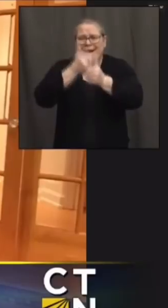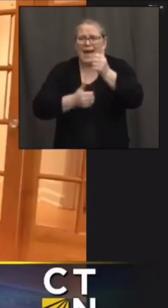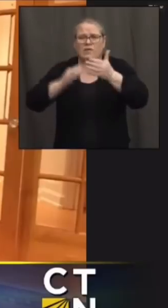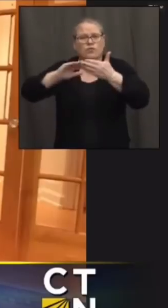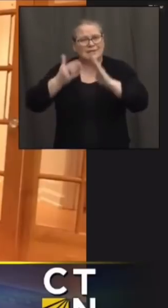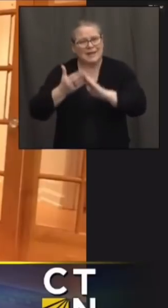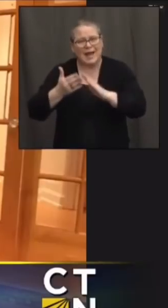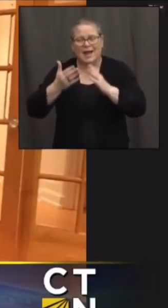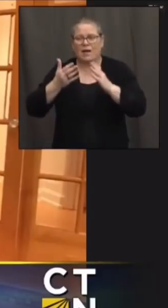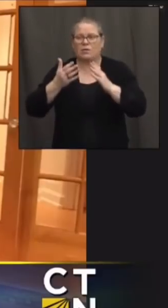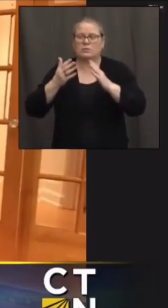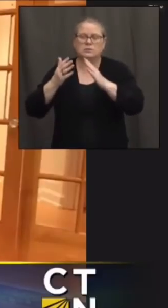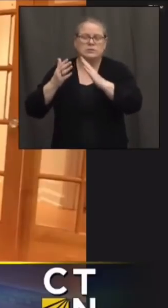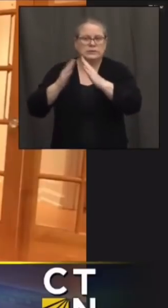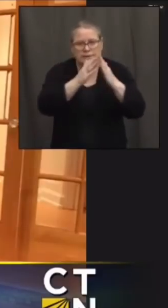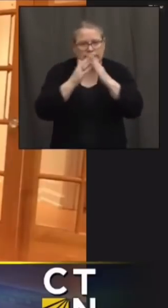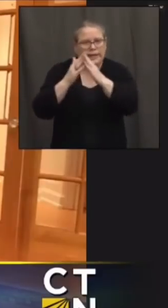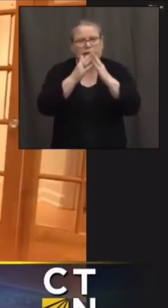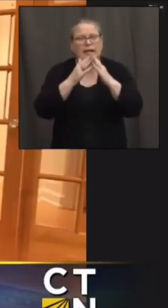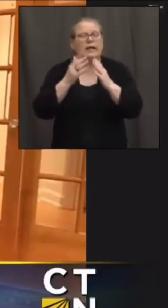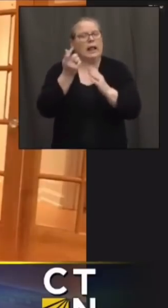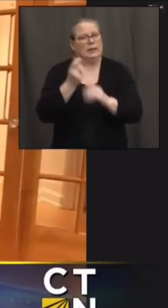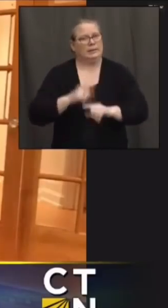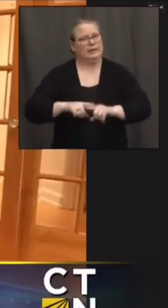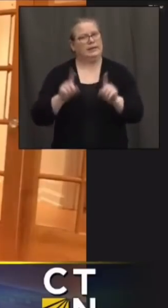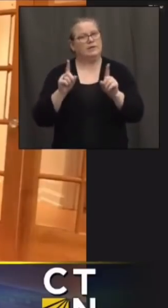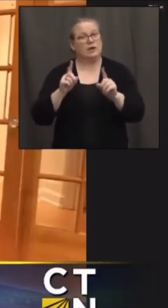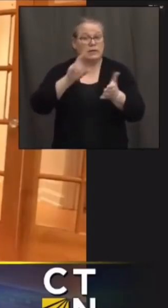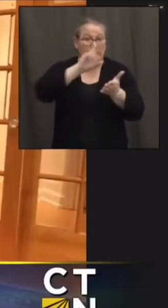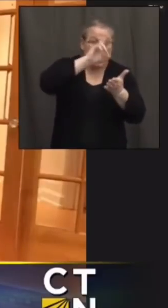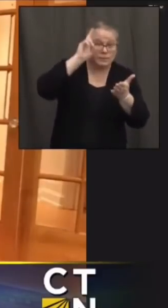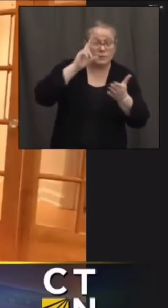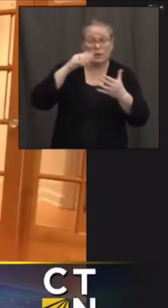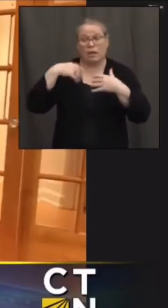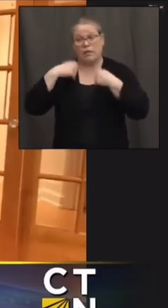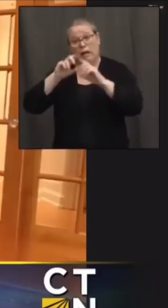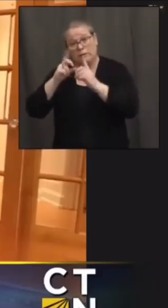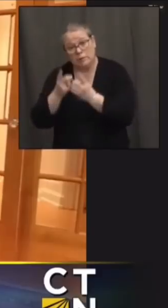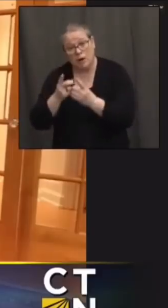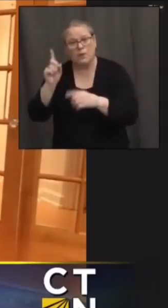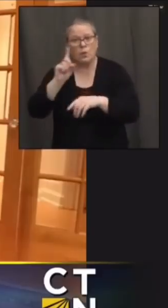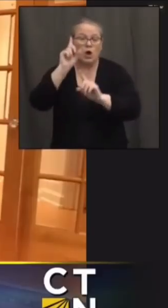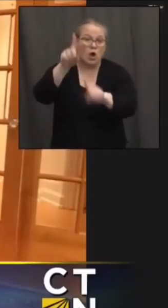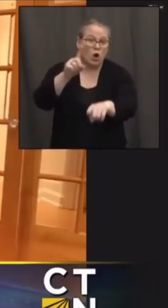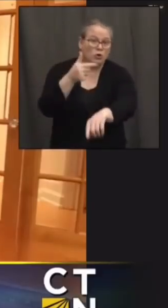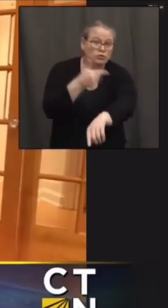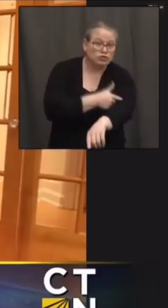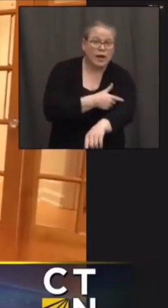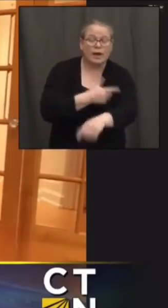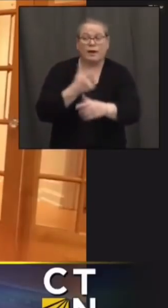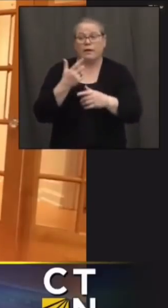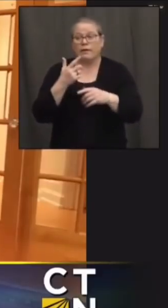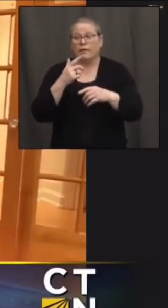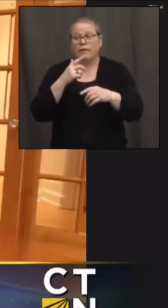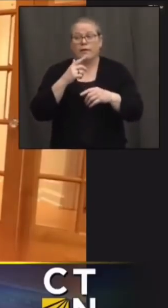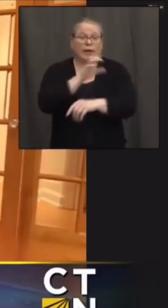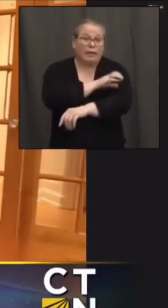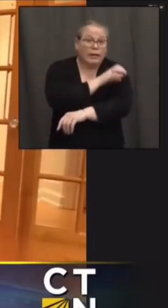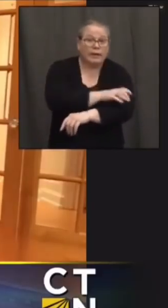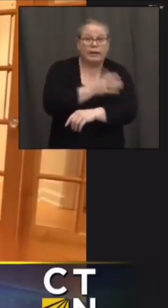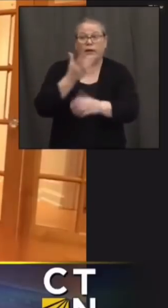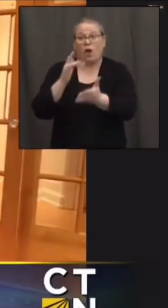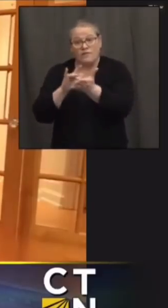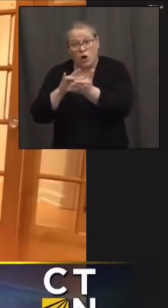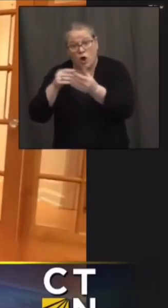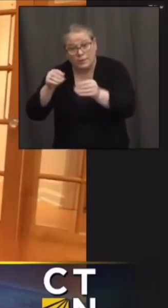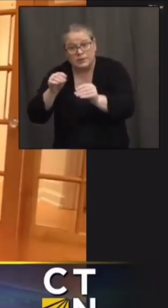it's going to be a little bit of a different map of whether it's the hospital the health department a federally qualified health center pharmacy in most cases it's